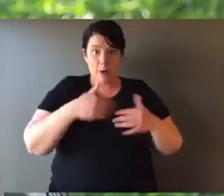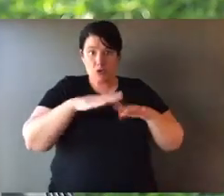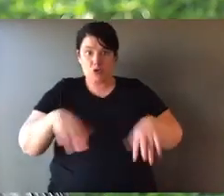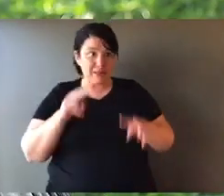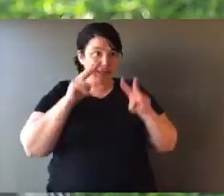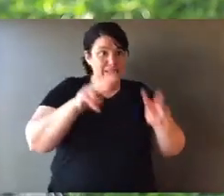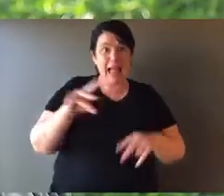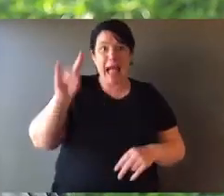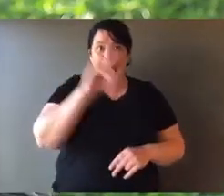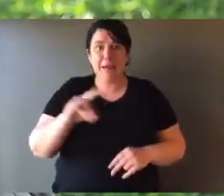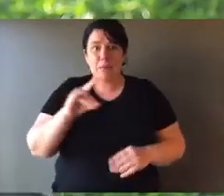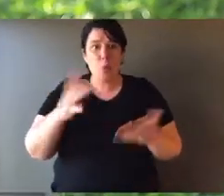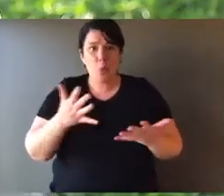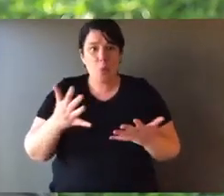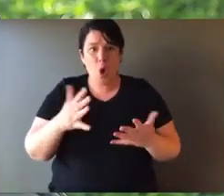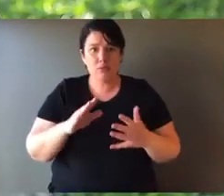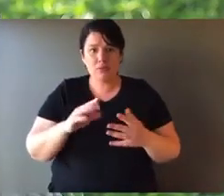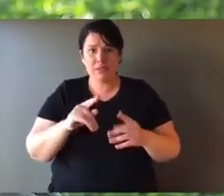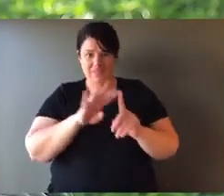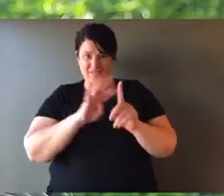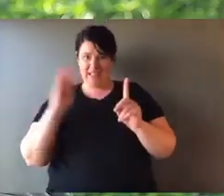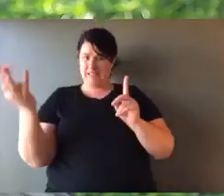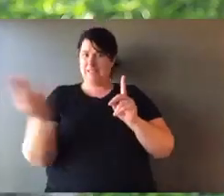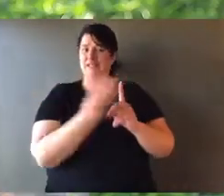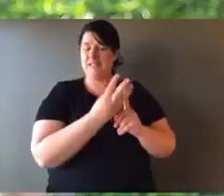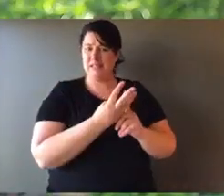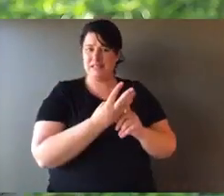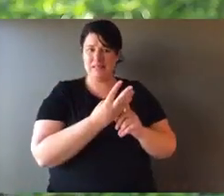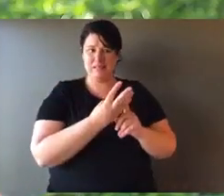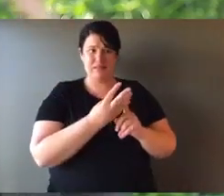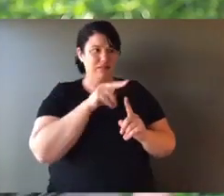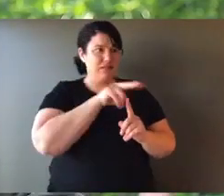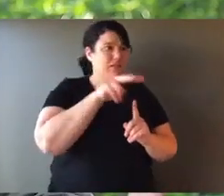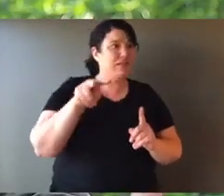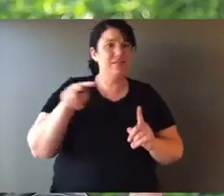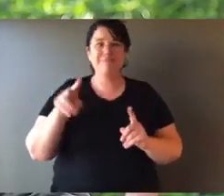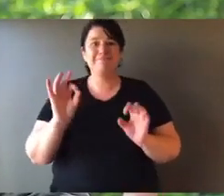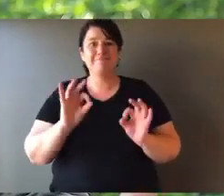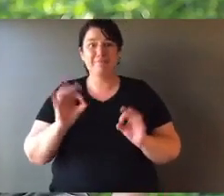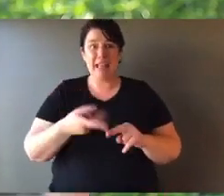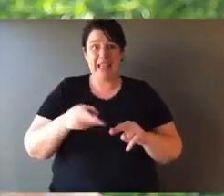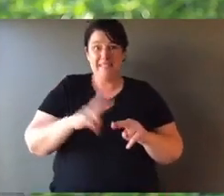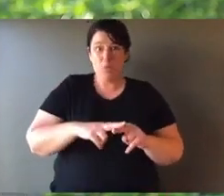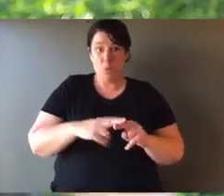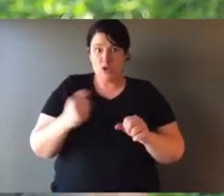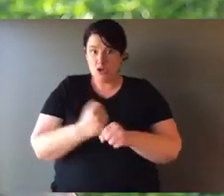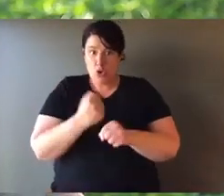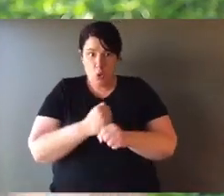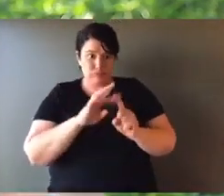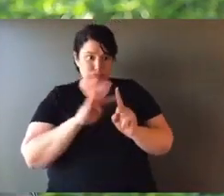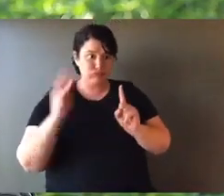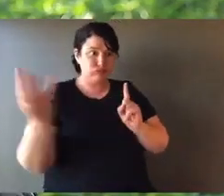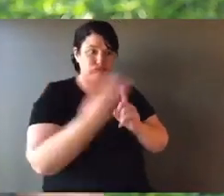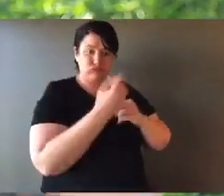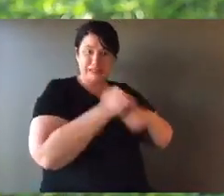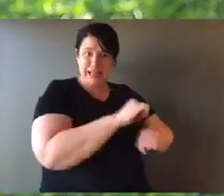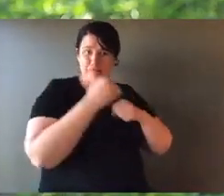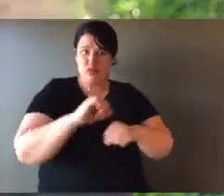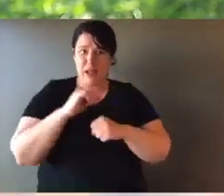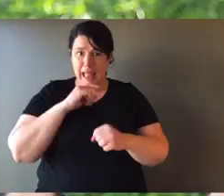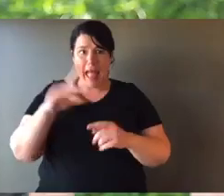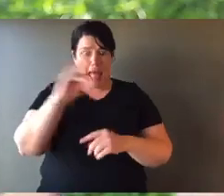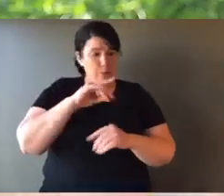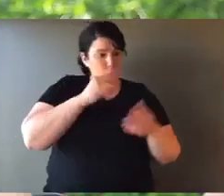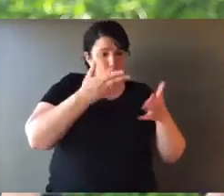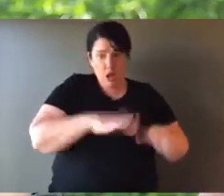I don't want the only place my kids to see animals is to be behind a fenced area. That's not the goal. But at the moment, if we don't